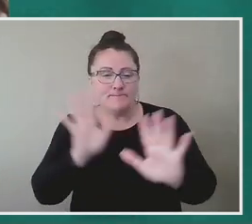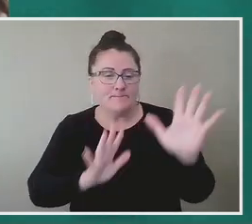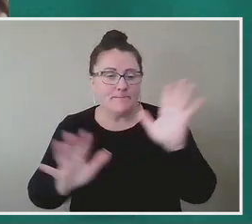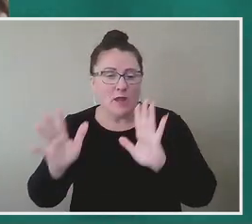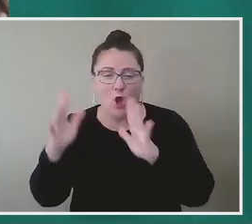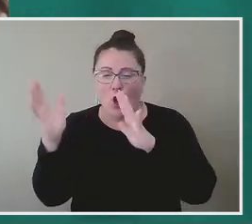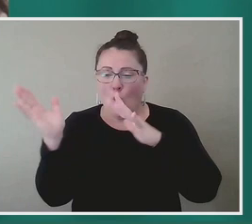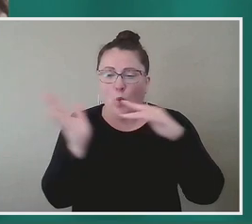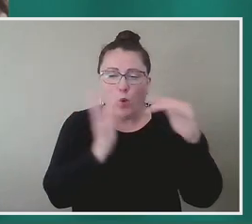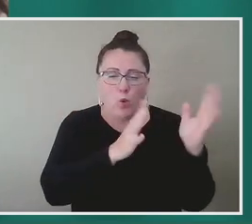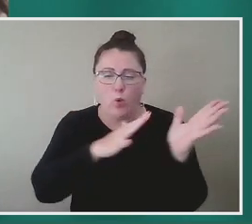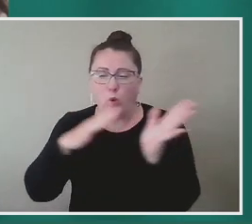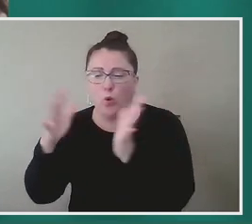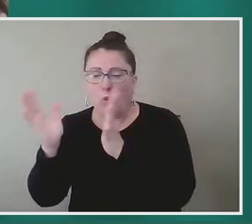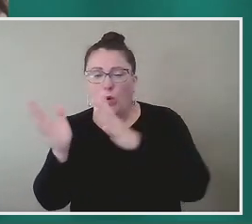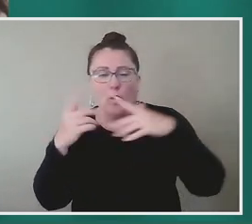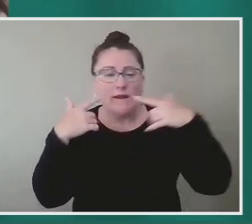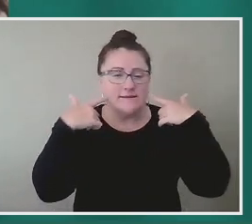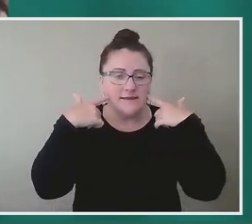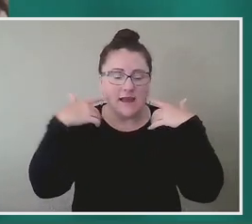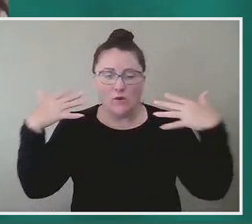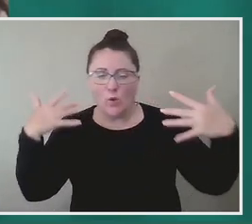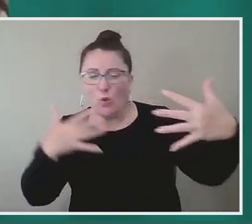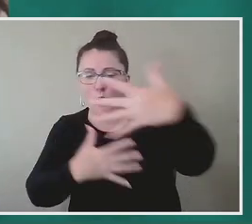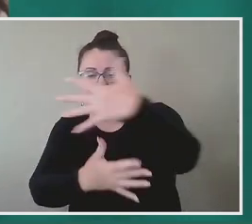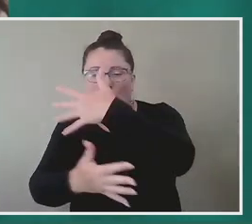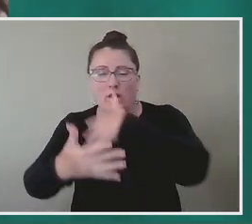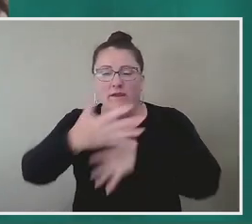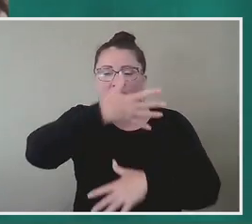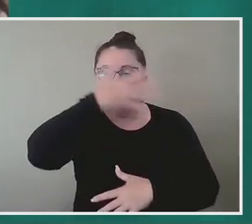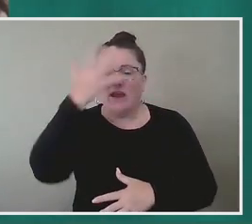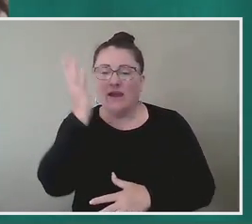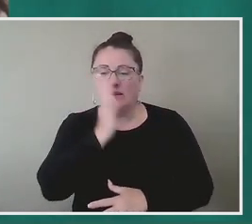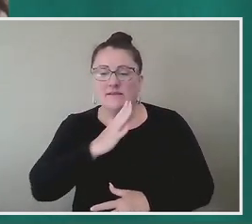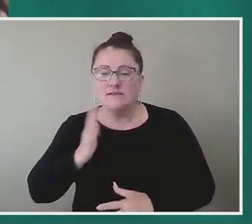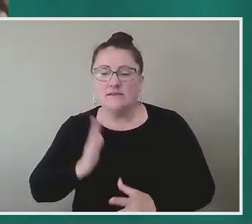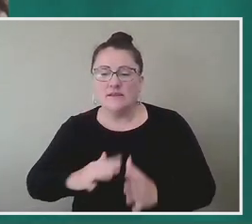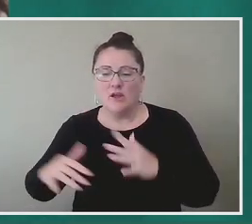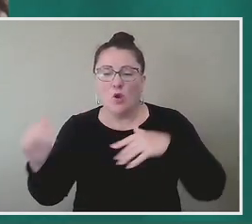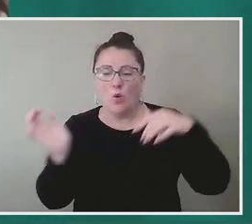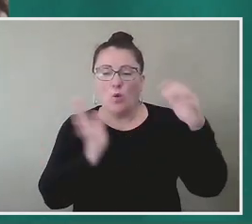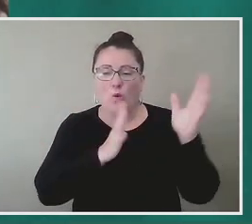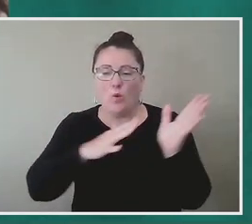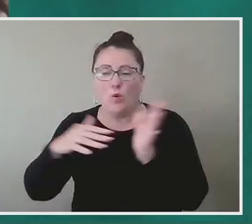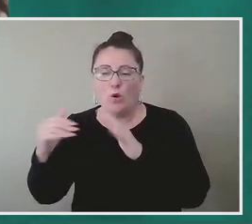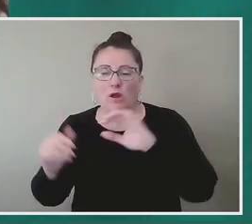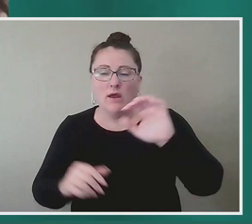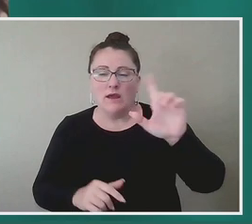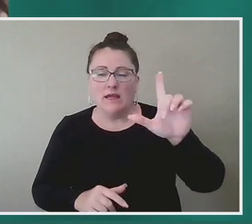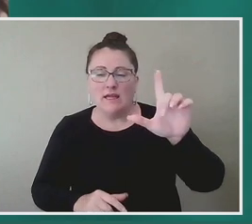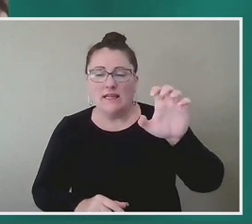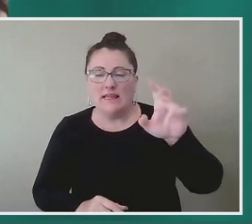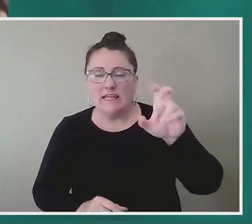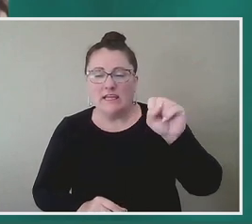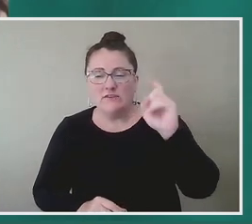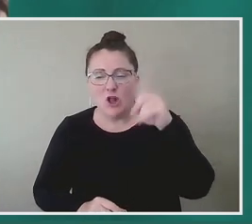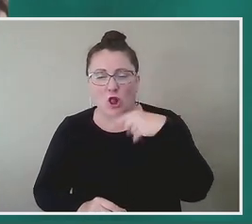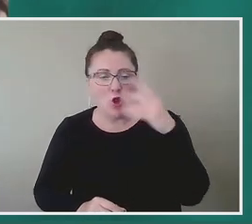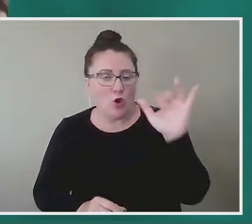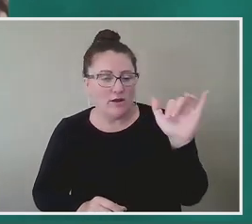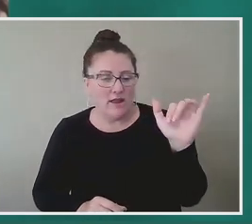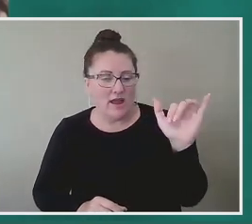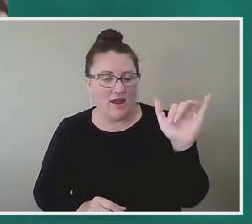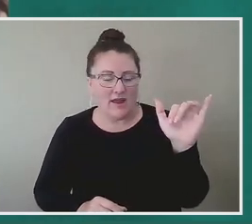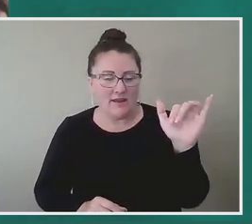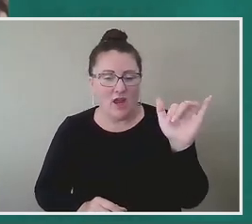sounds when it sort of swipes across your face, the way, like what the leaves look like when they're being rustled by